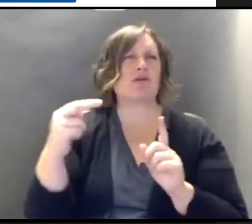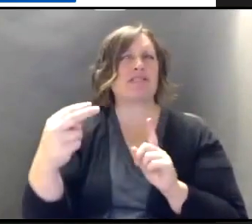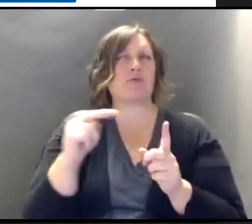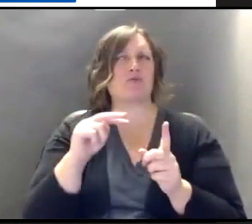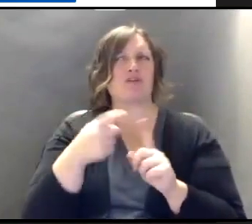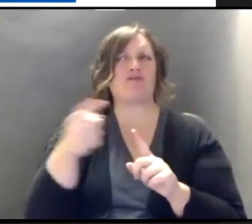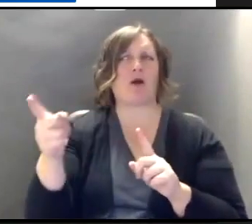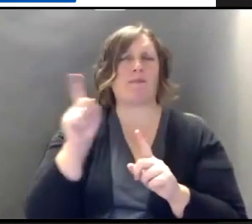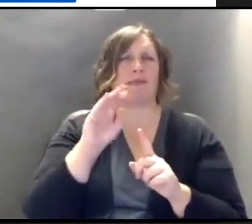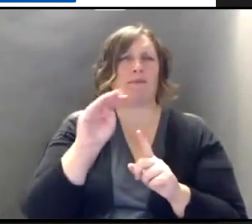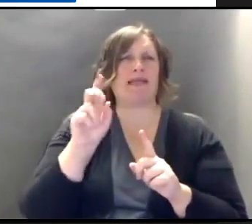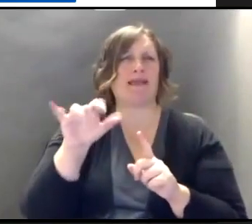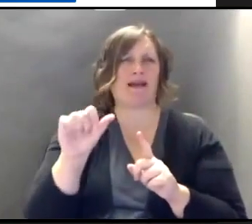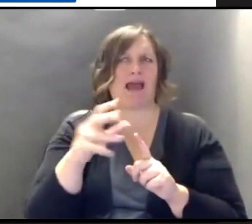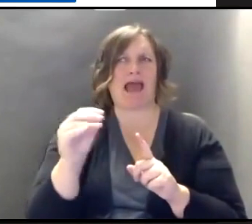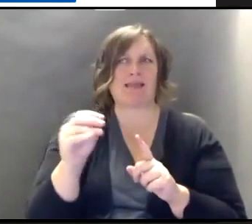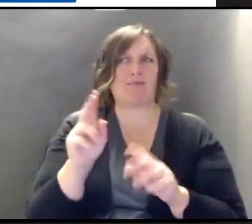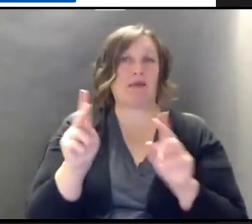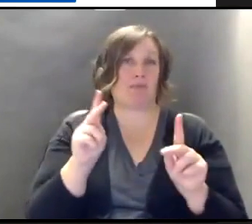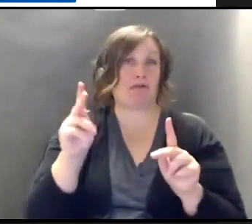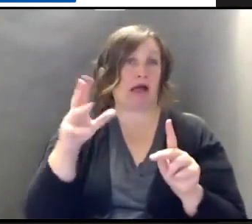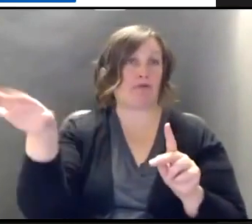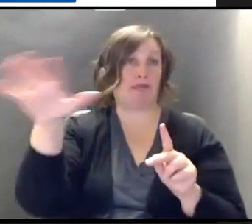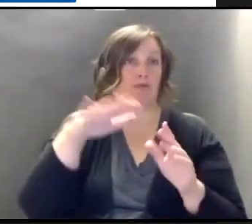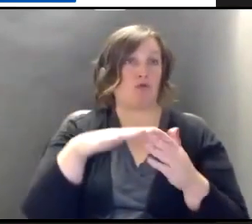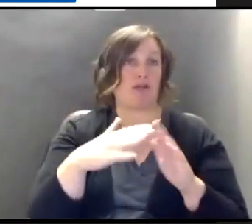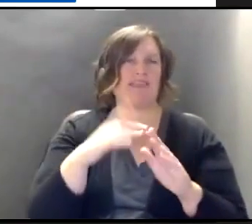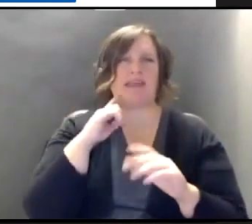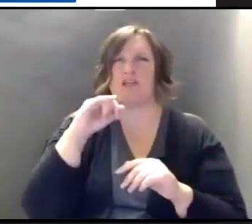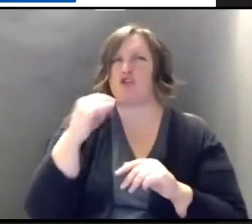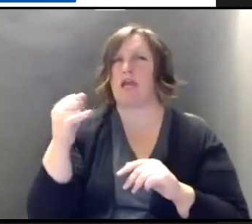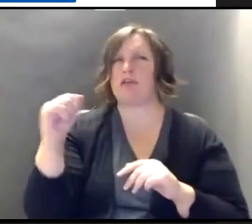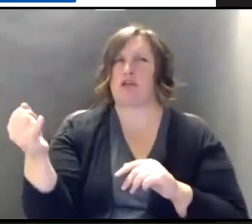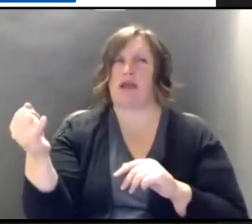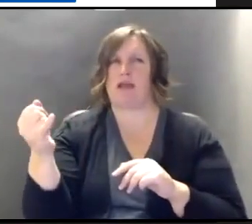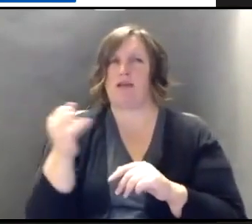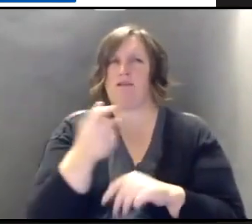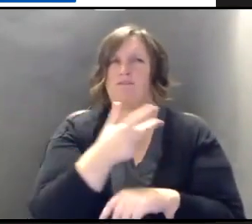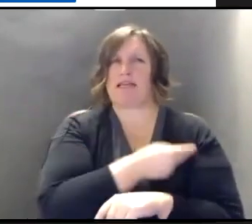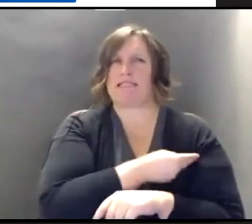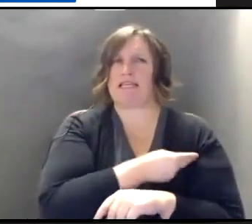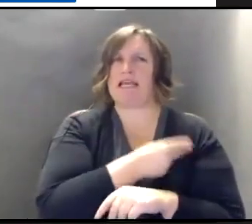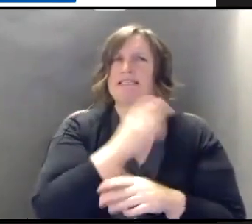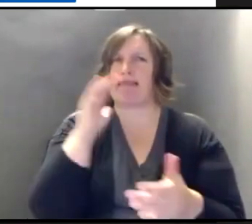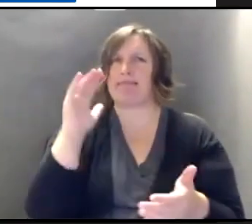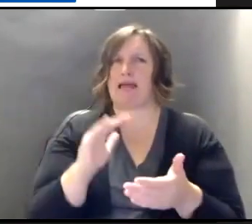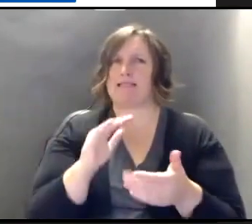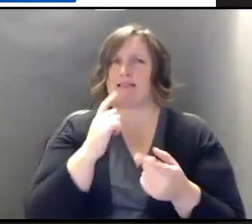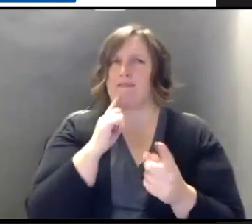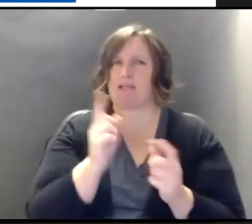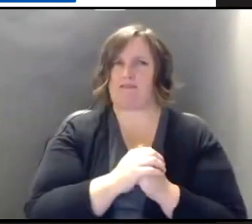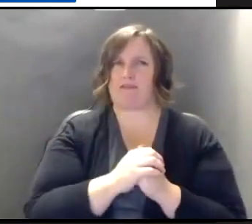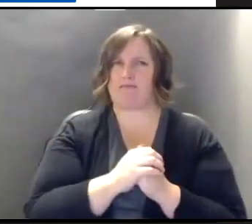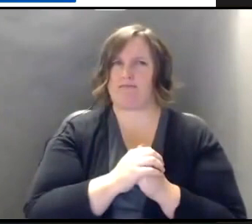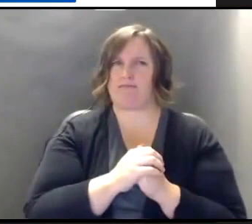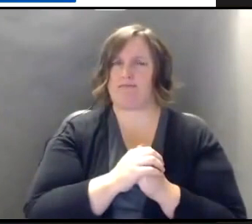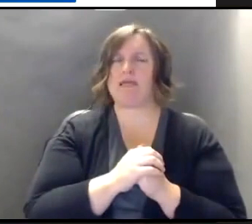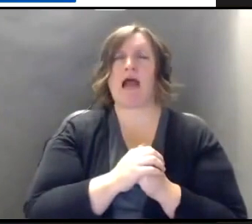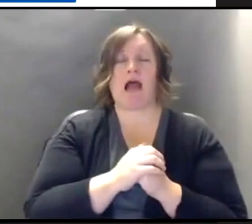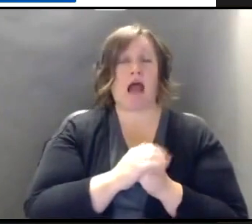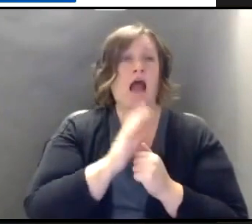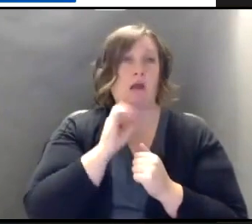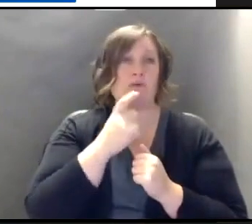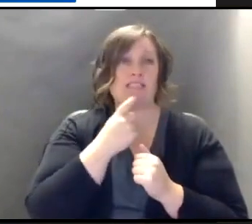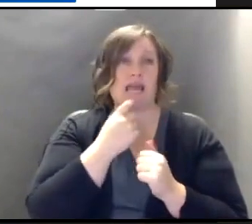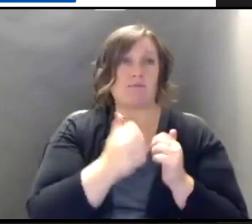and I think from our patients, that the J&J vaccine is less effective. But I would say, and most people, most experts